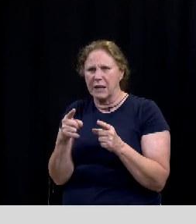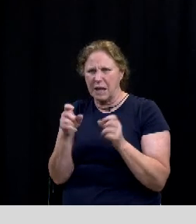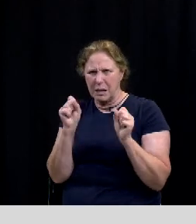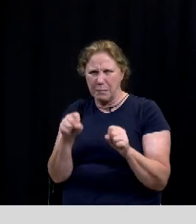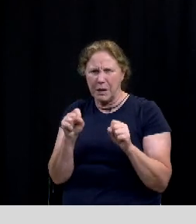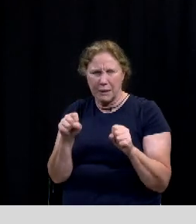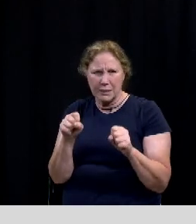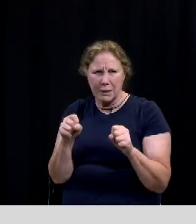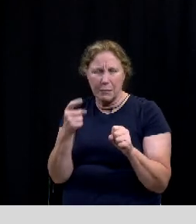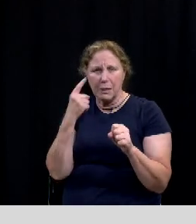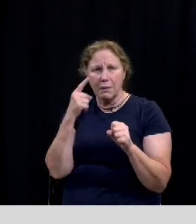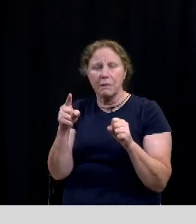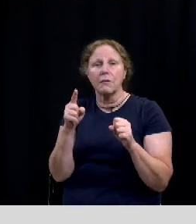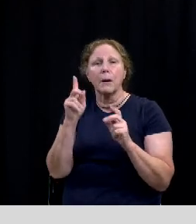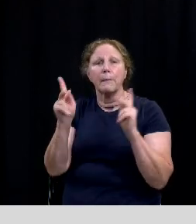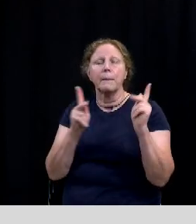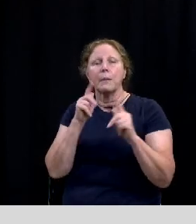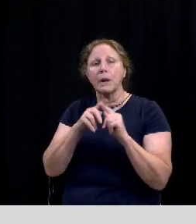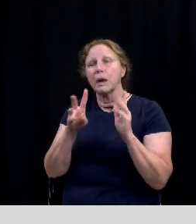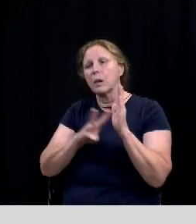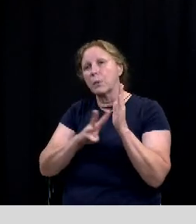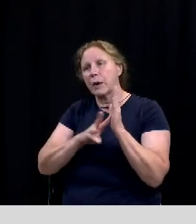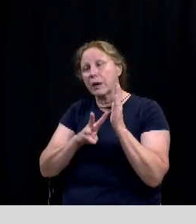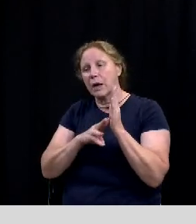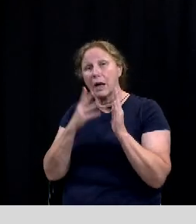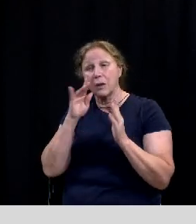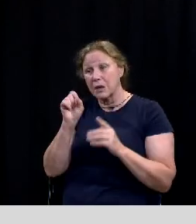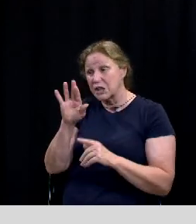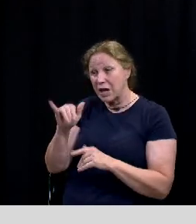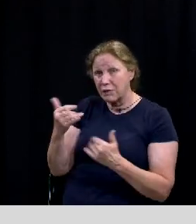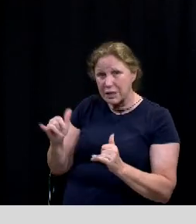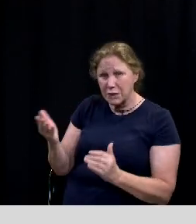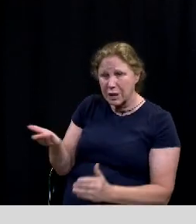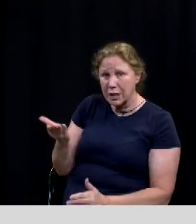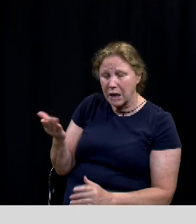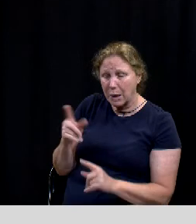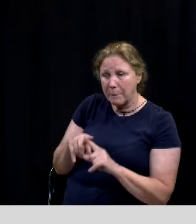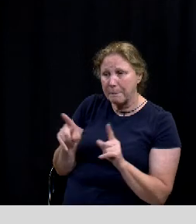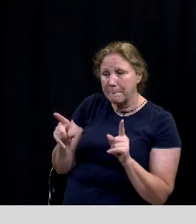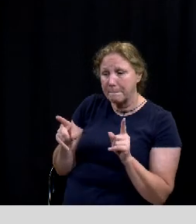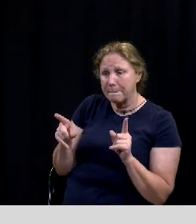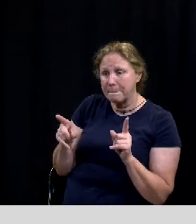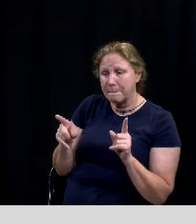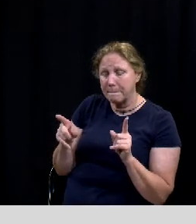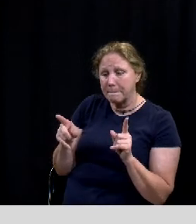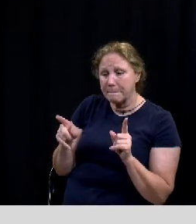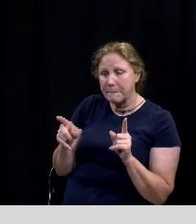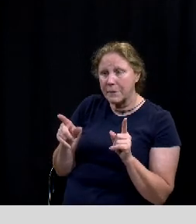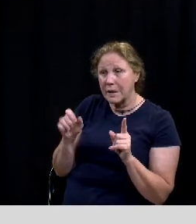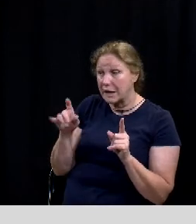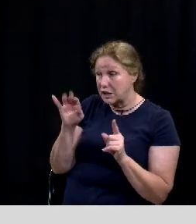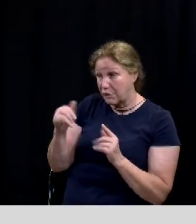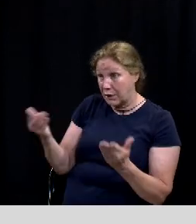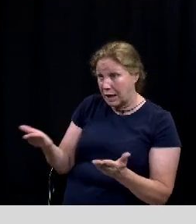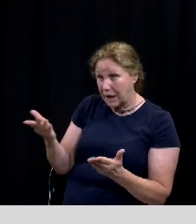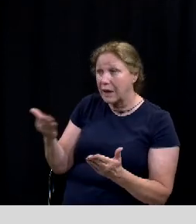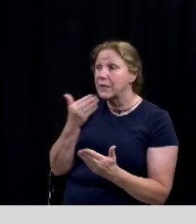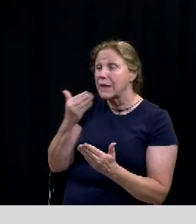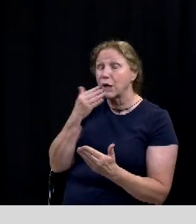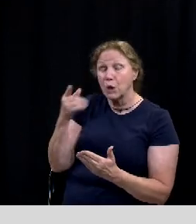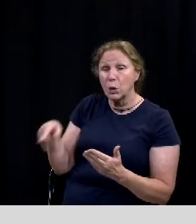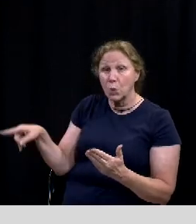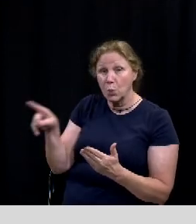for the people of waco and i don't know if jeffrey is still on the call but um if you are jeffrey thank you so much